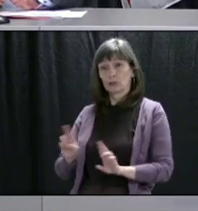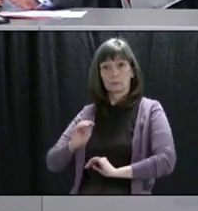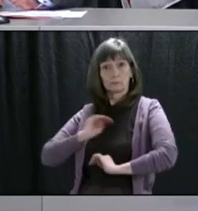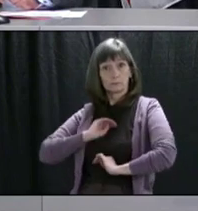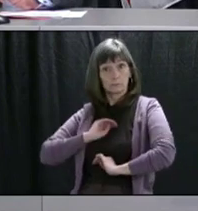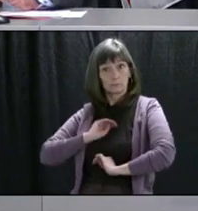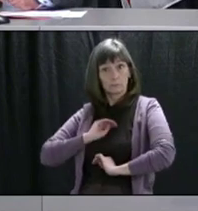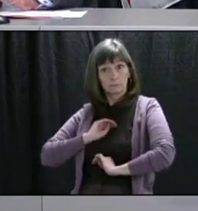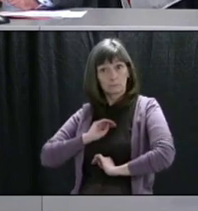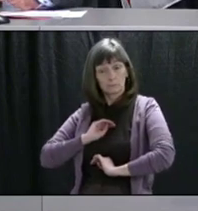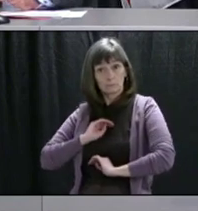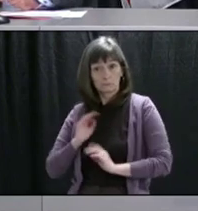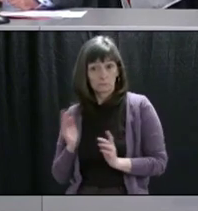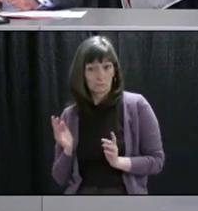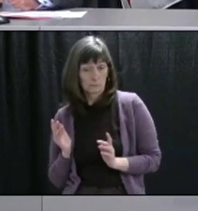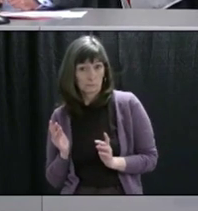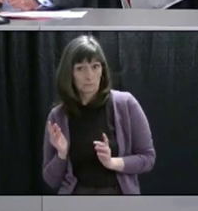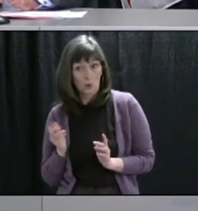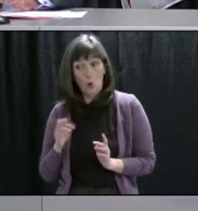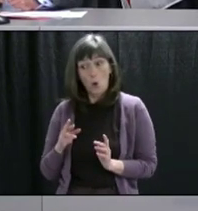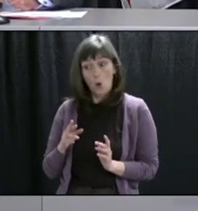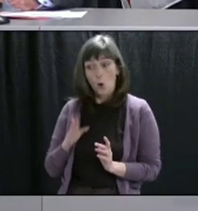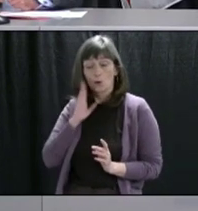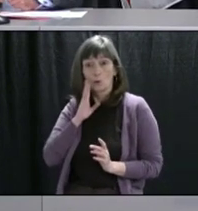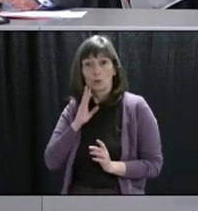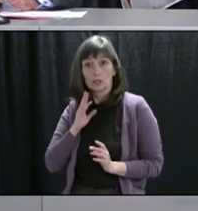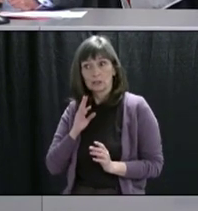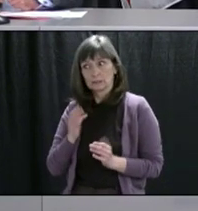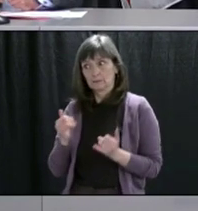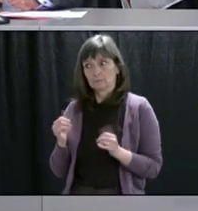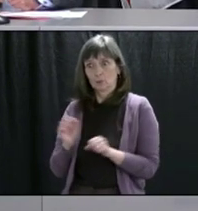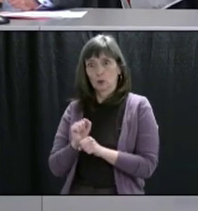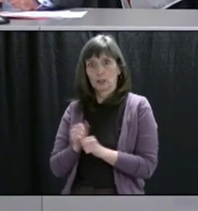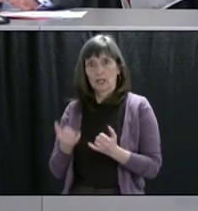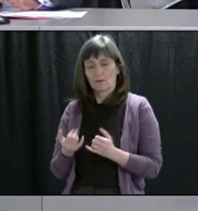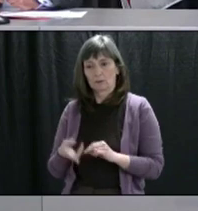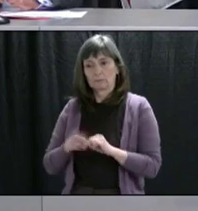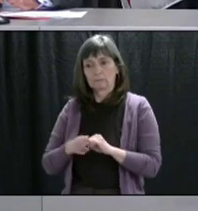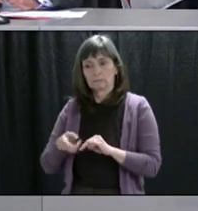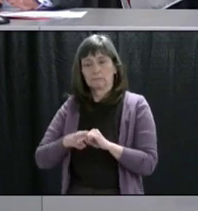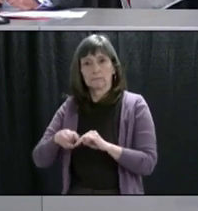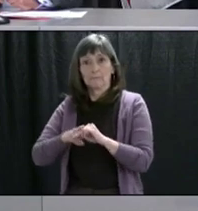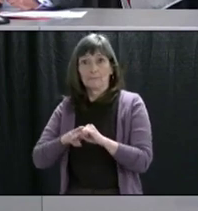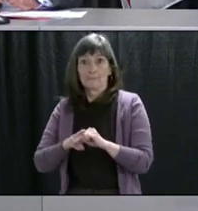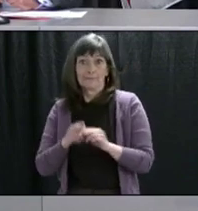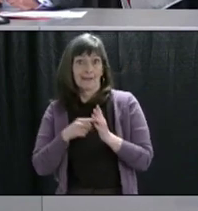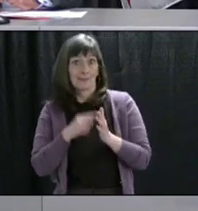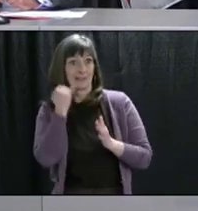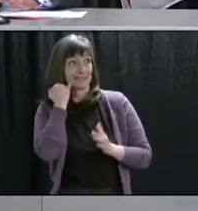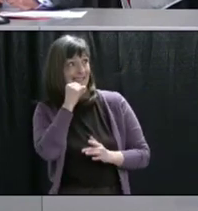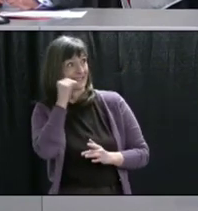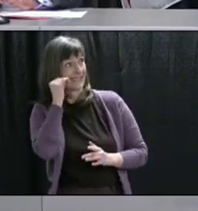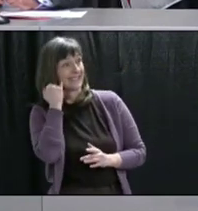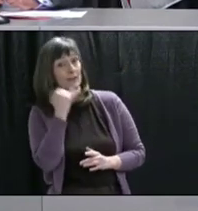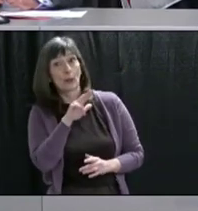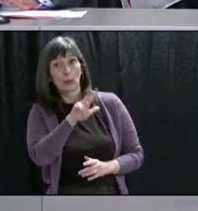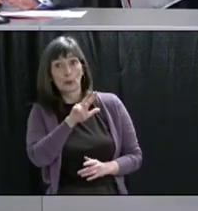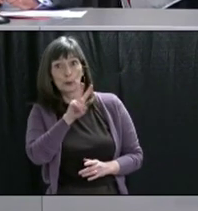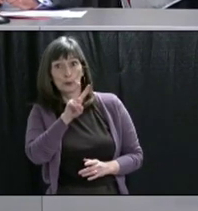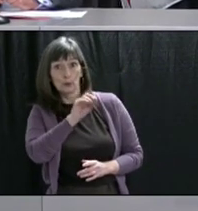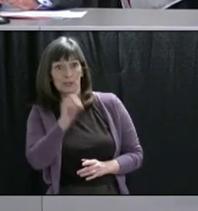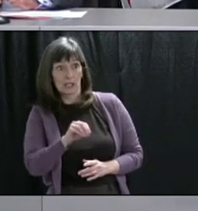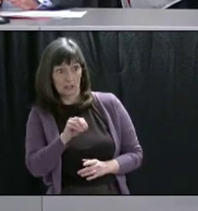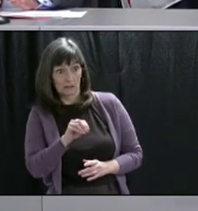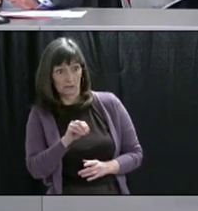spaces and that kind of thing being moved forward a little bit, knowing that, you know, if 32 percent of the population does become sick, there are